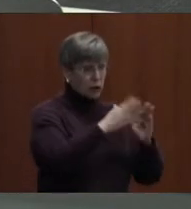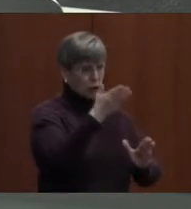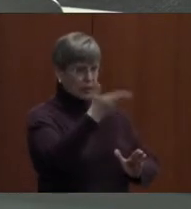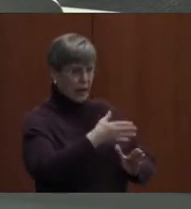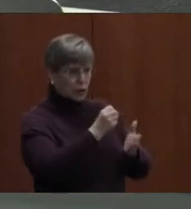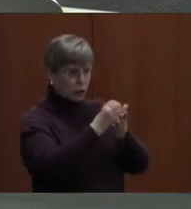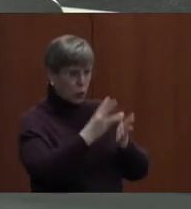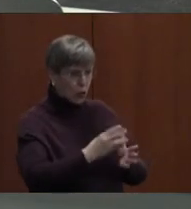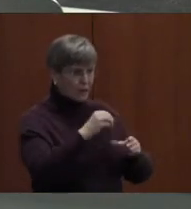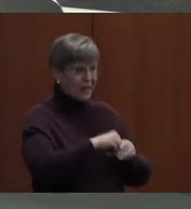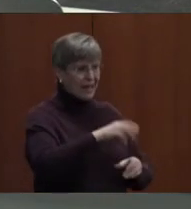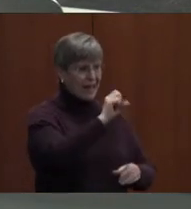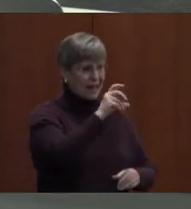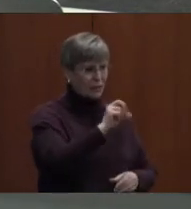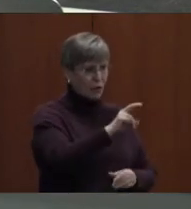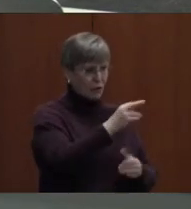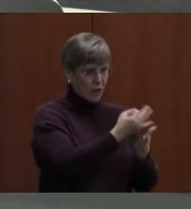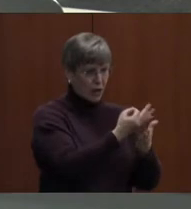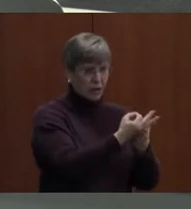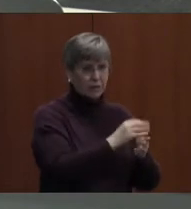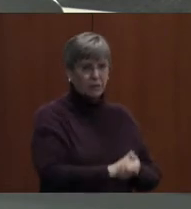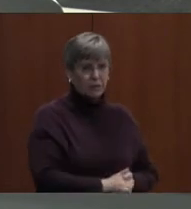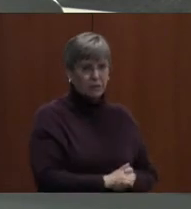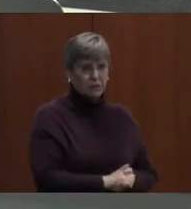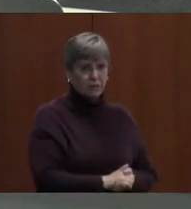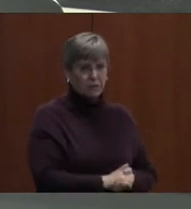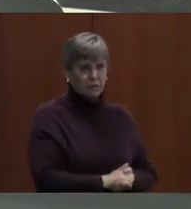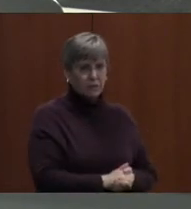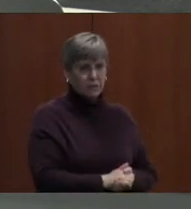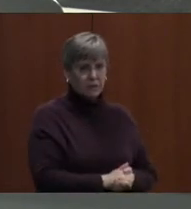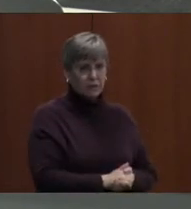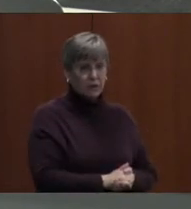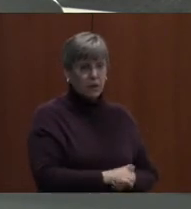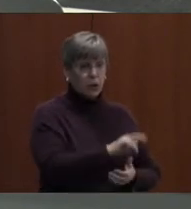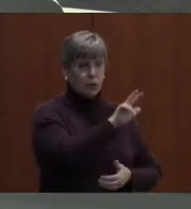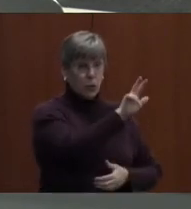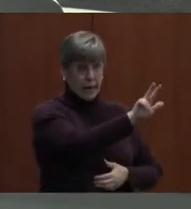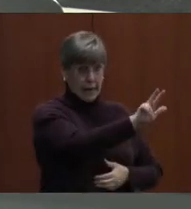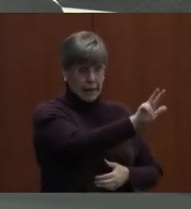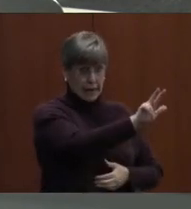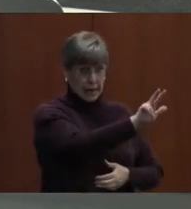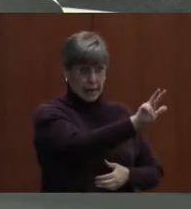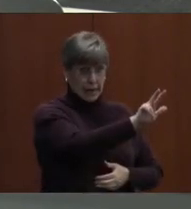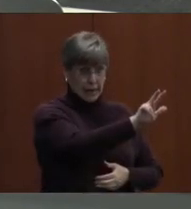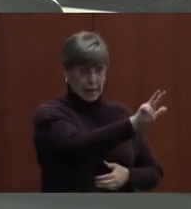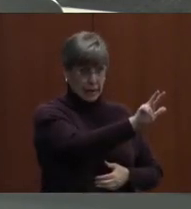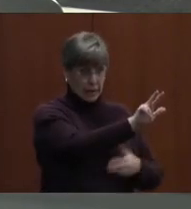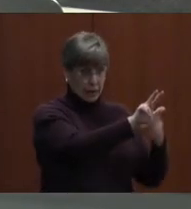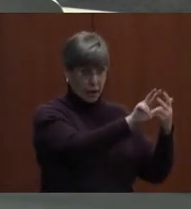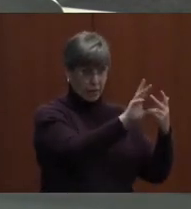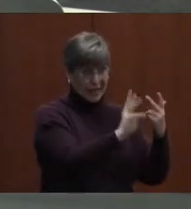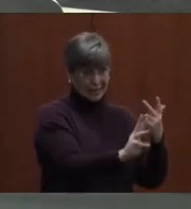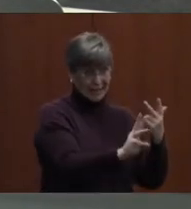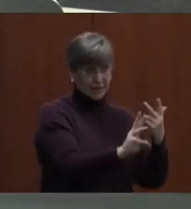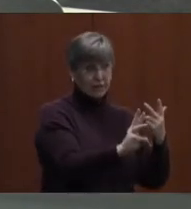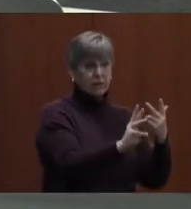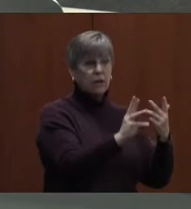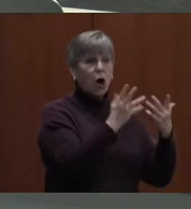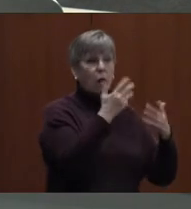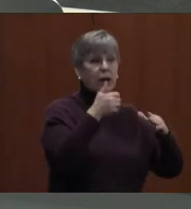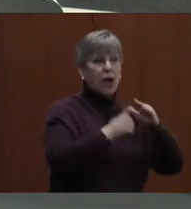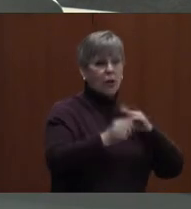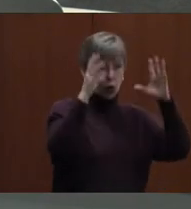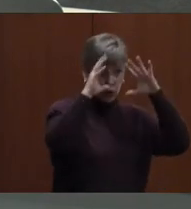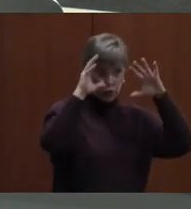social workers in the ESSER funding, three of which are likely, you know, those that came over already under the